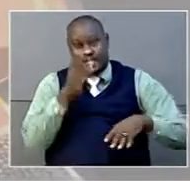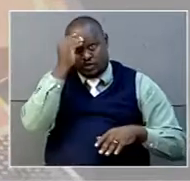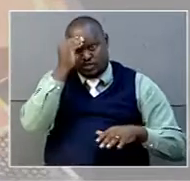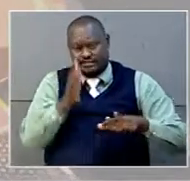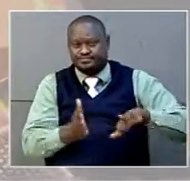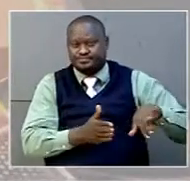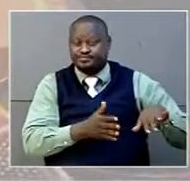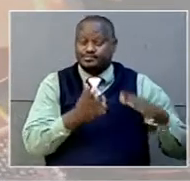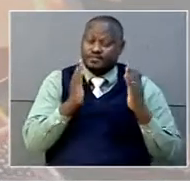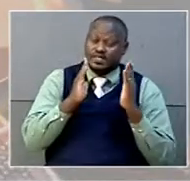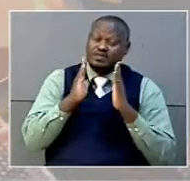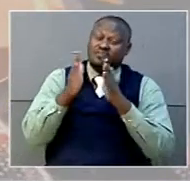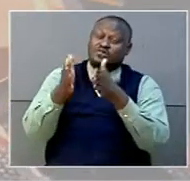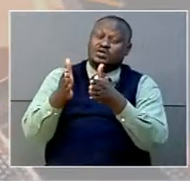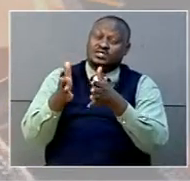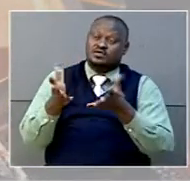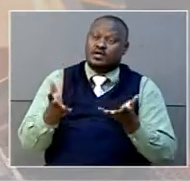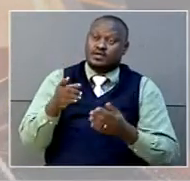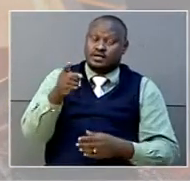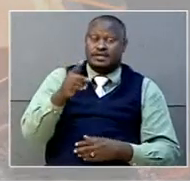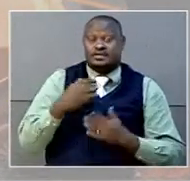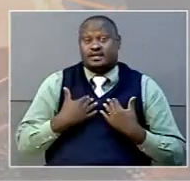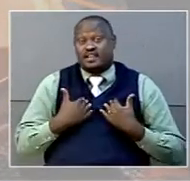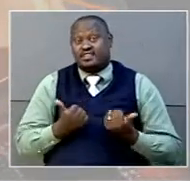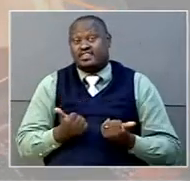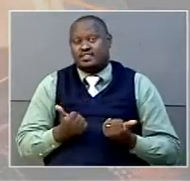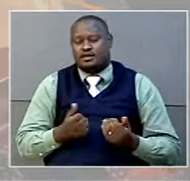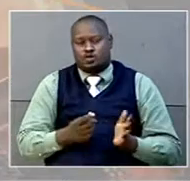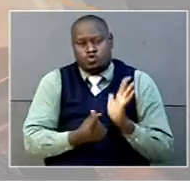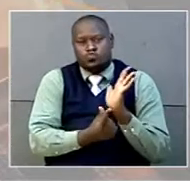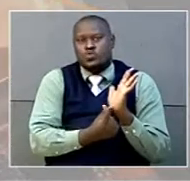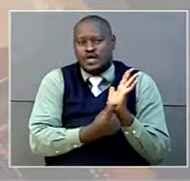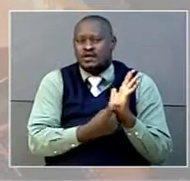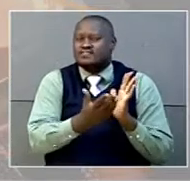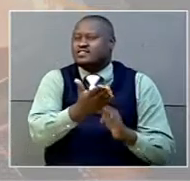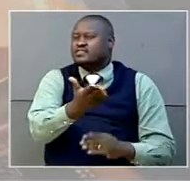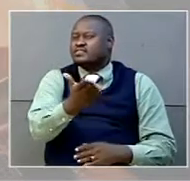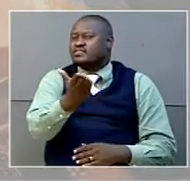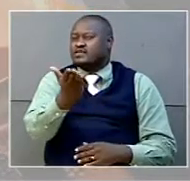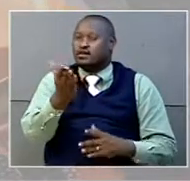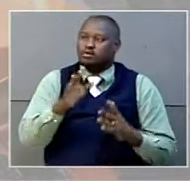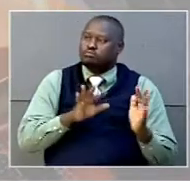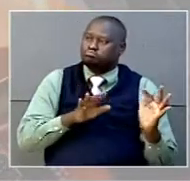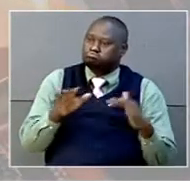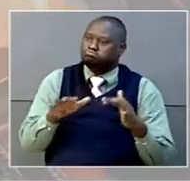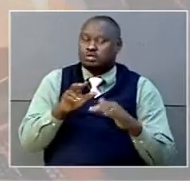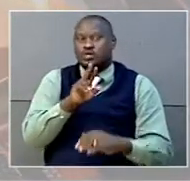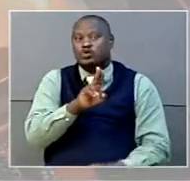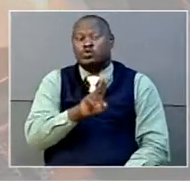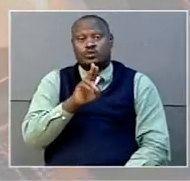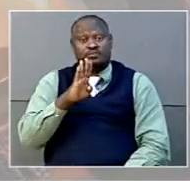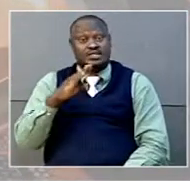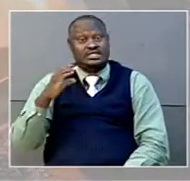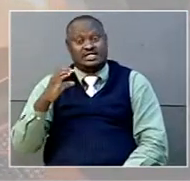let's shift our attention to the health sector, where hundreds of Ugandans continue to flock Uganda Broadcasting Corporation grounds